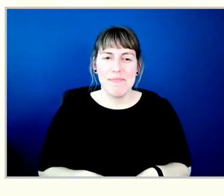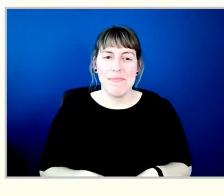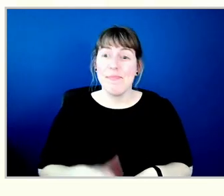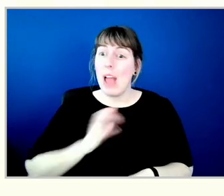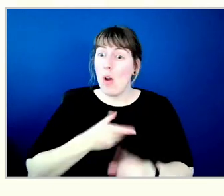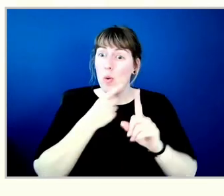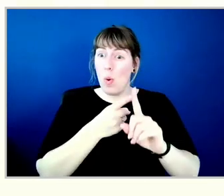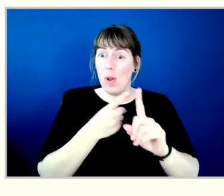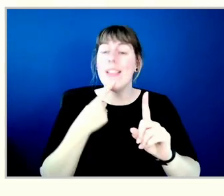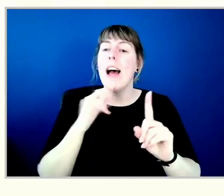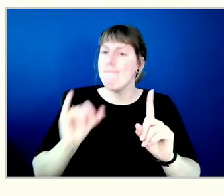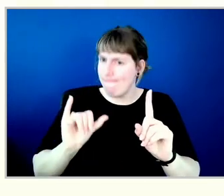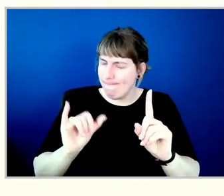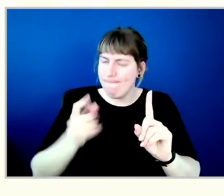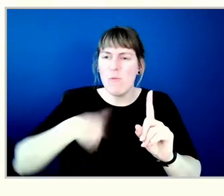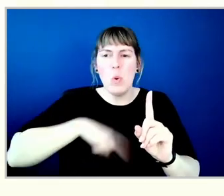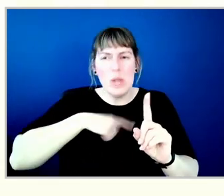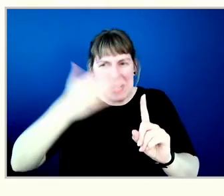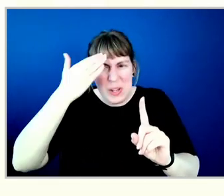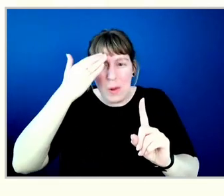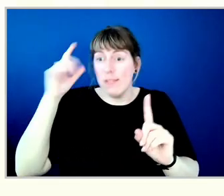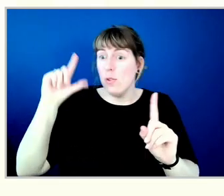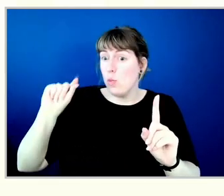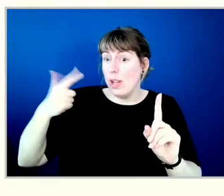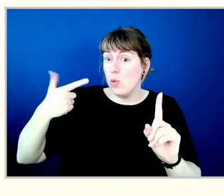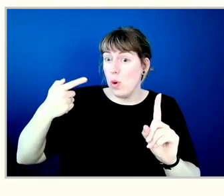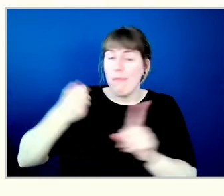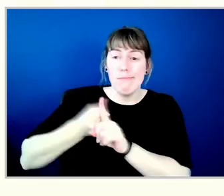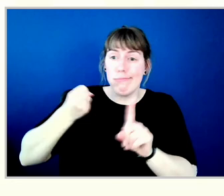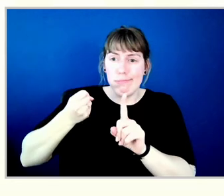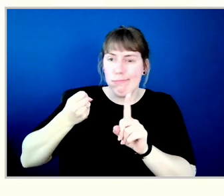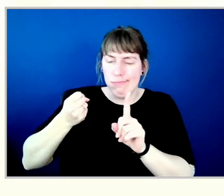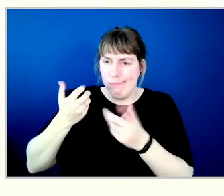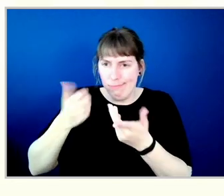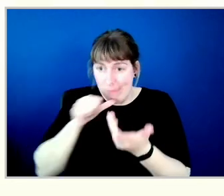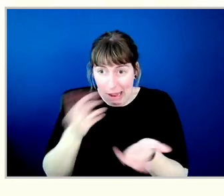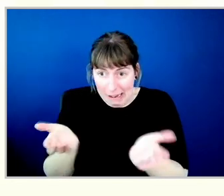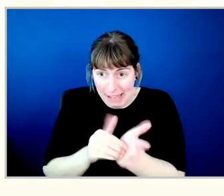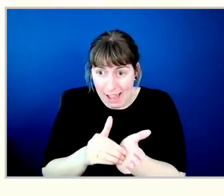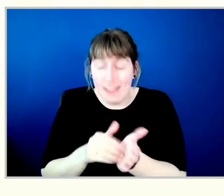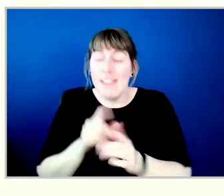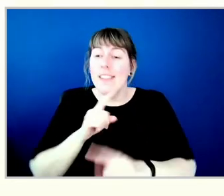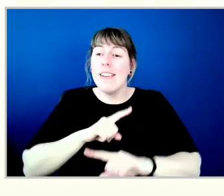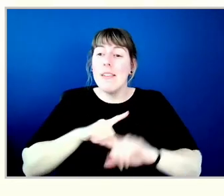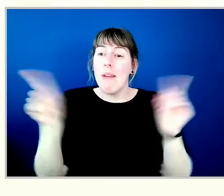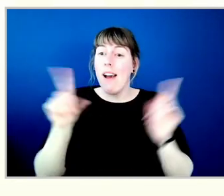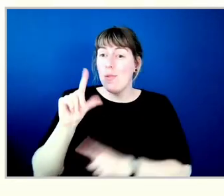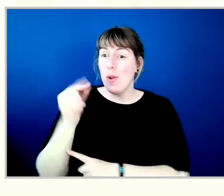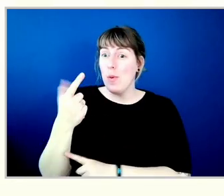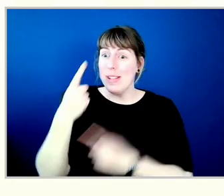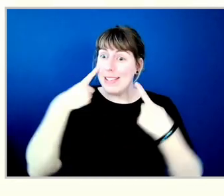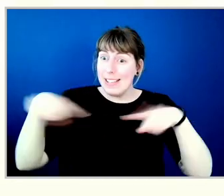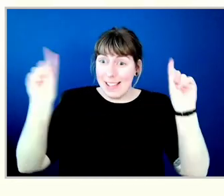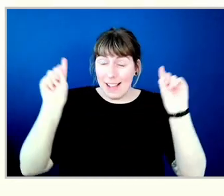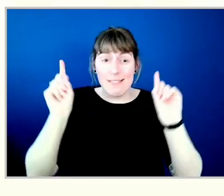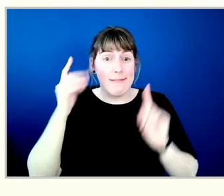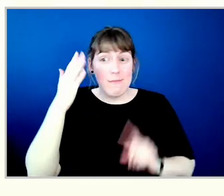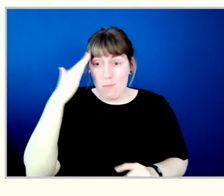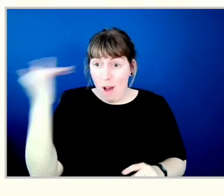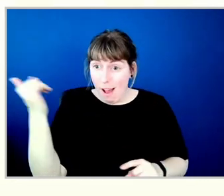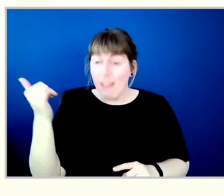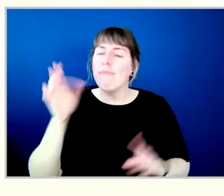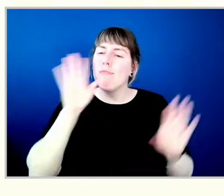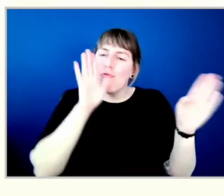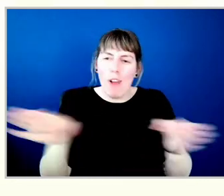are aware that some things that happened in 2021 won't continue, much of our success in 2021 was due to our strategy